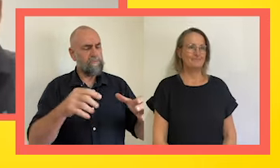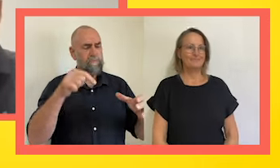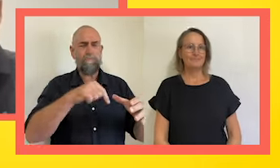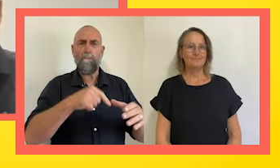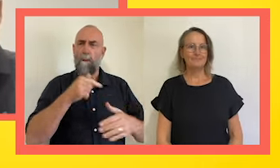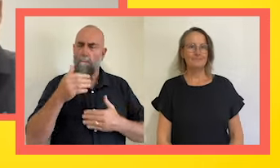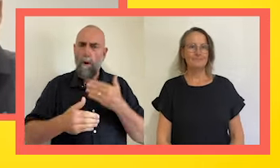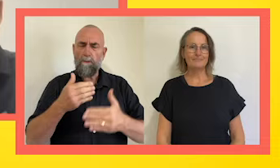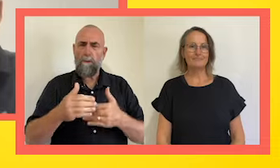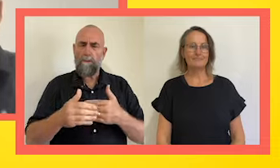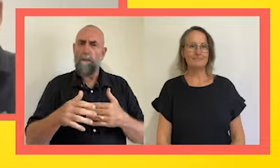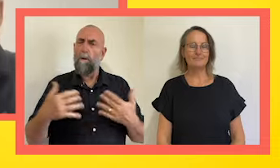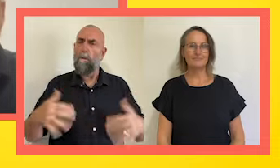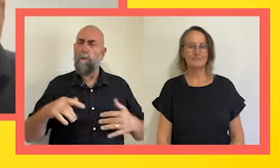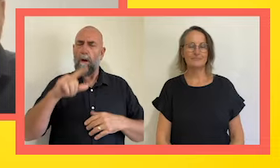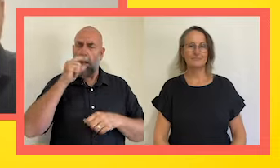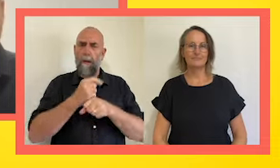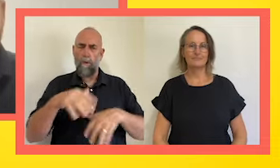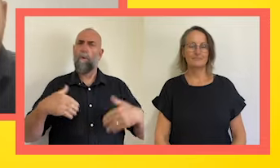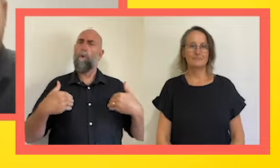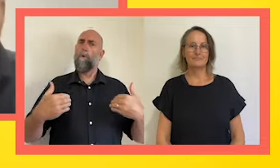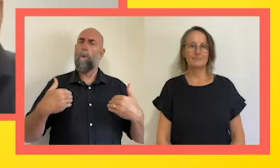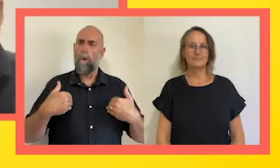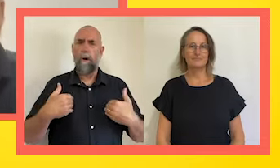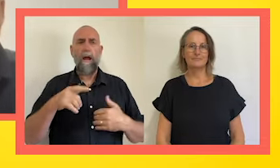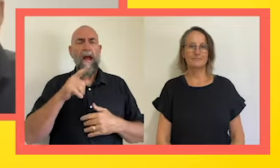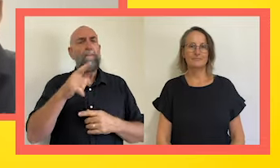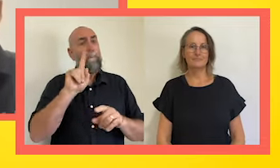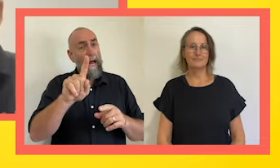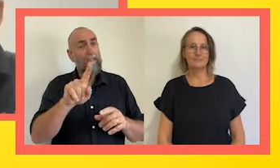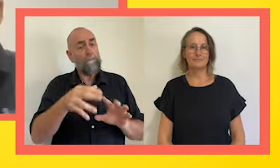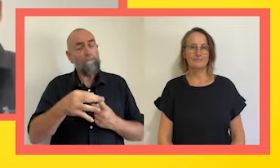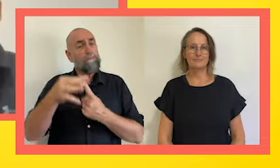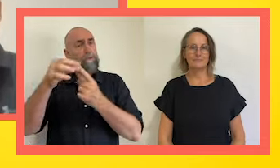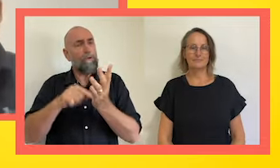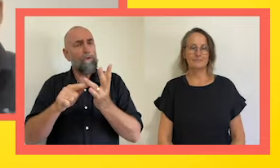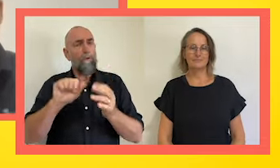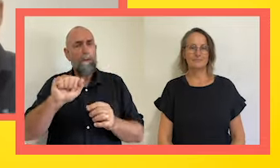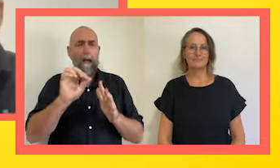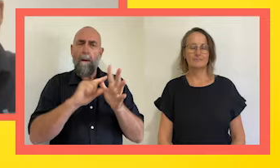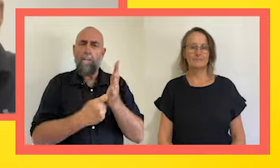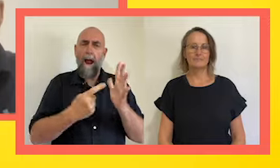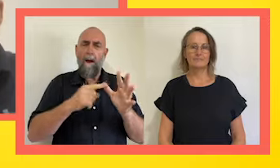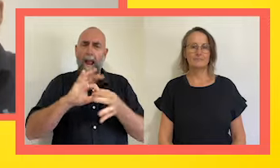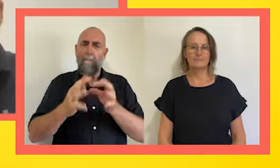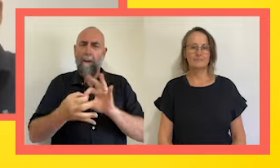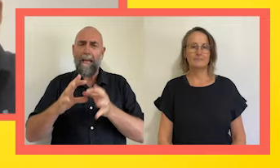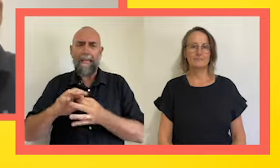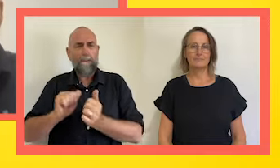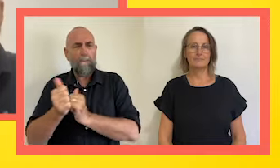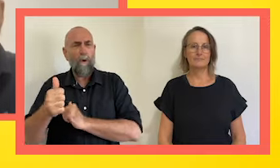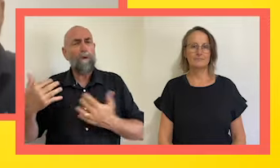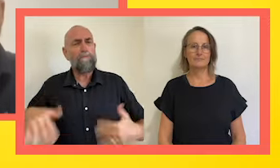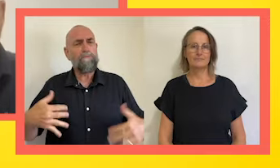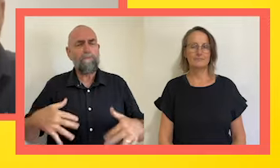pretty confronting and it's unique to Paralympic sport because classification allows that those with